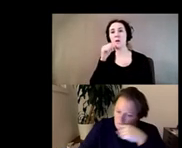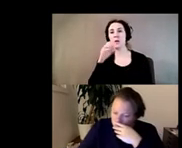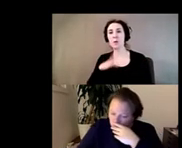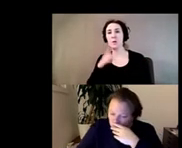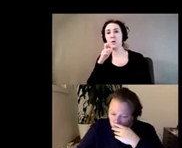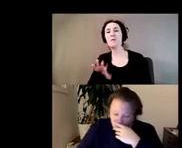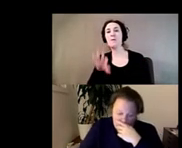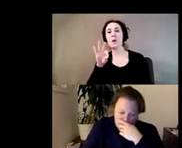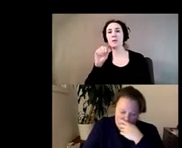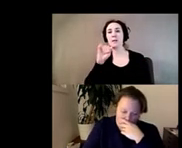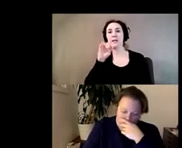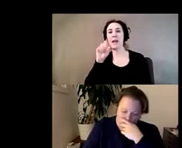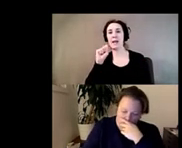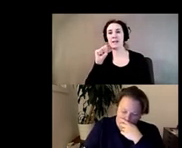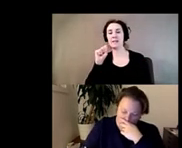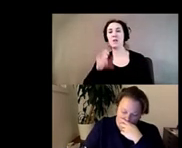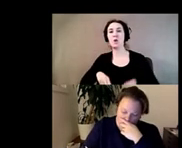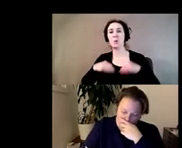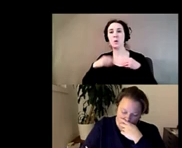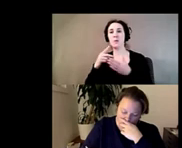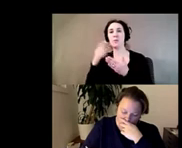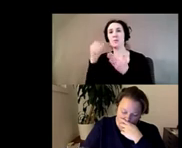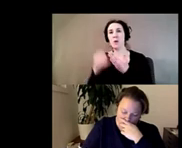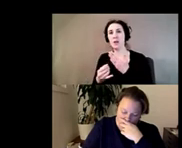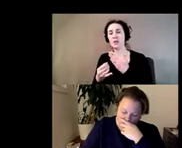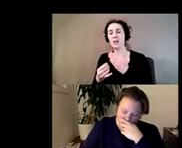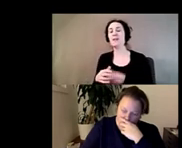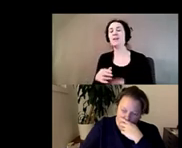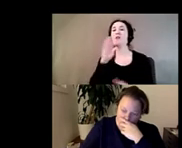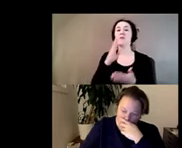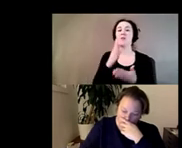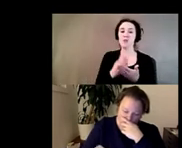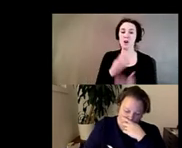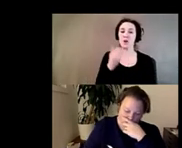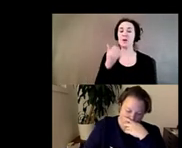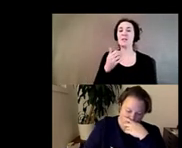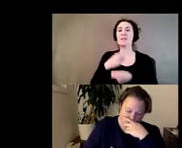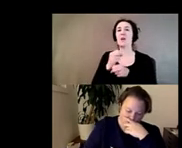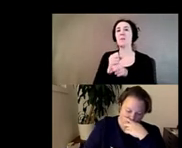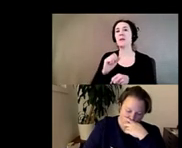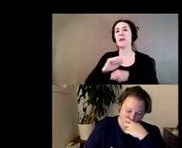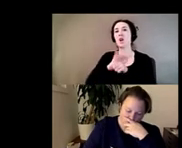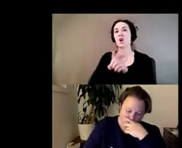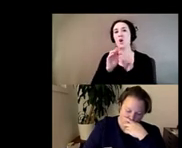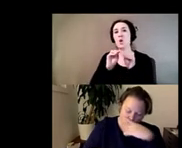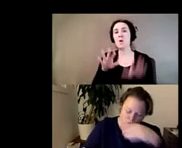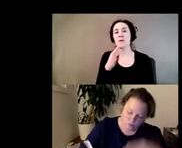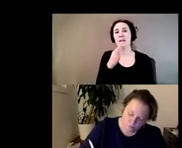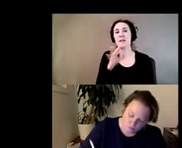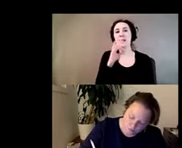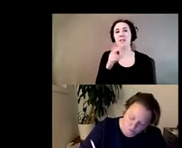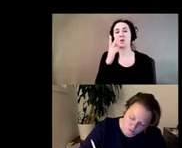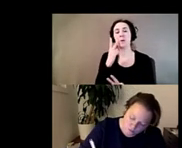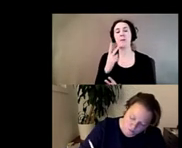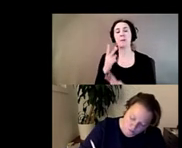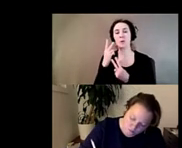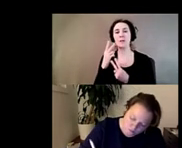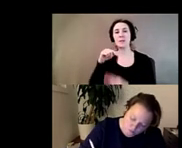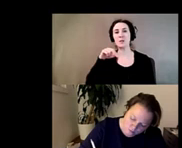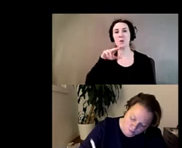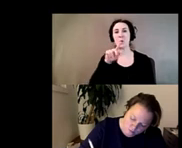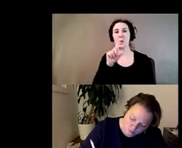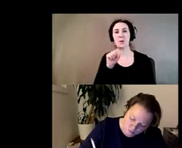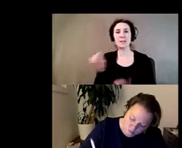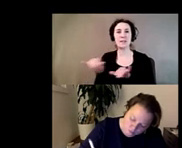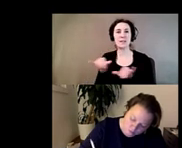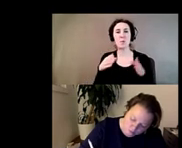the aids quilt project and the daughter is now making covid 19 remembrance quilts in the same manner so wondered if you had any